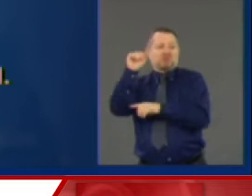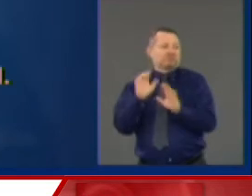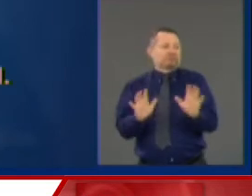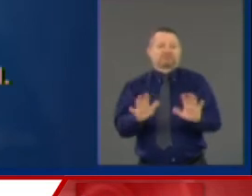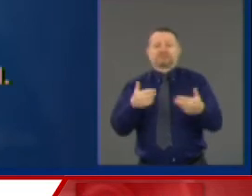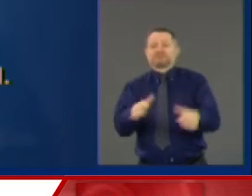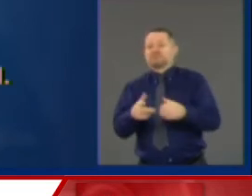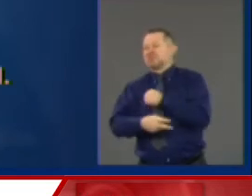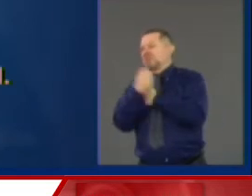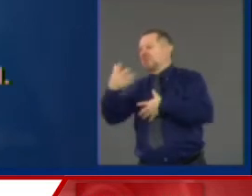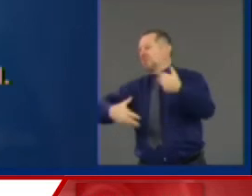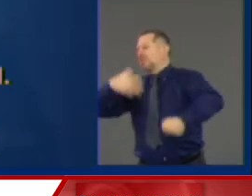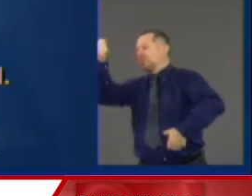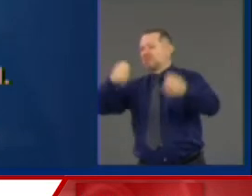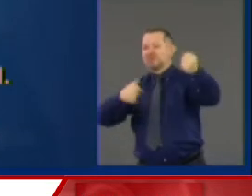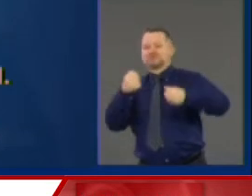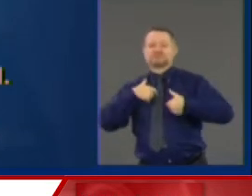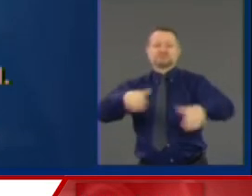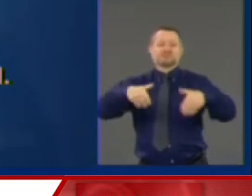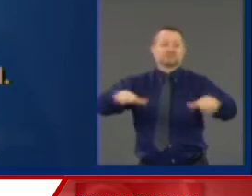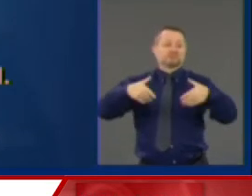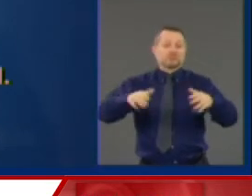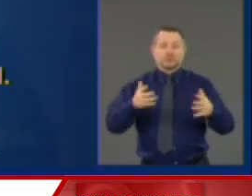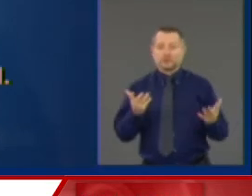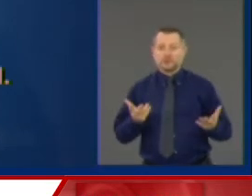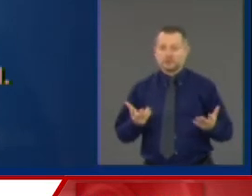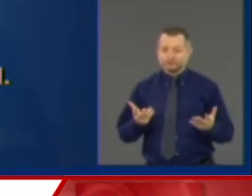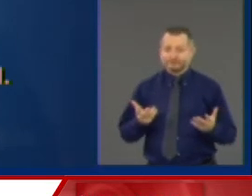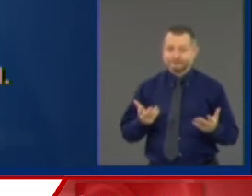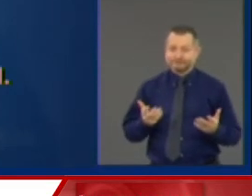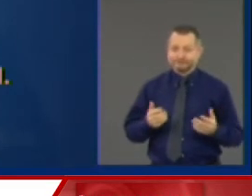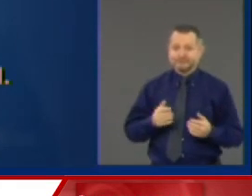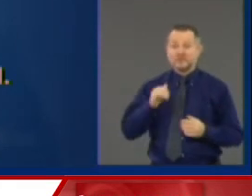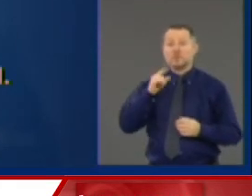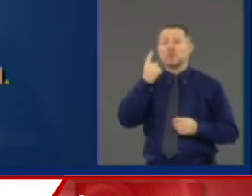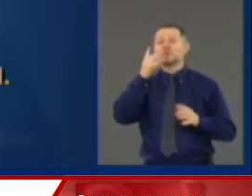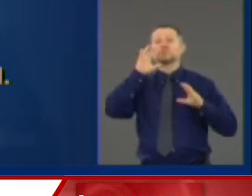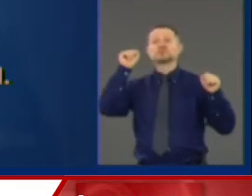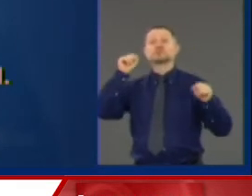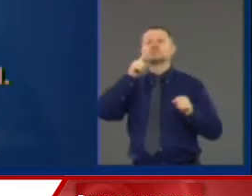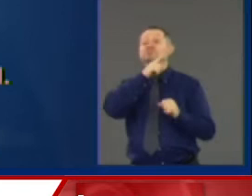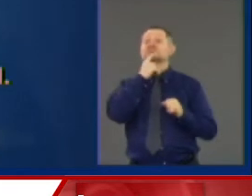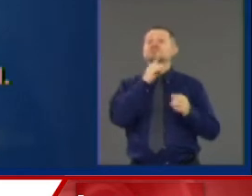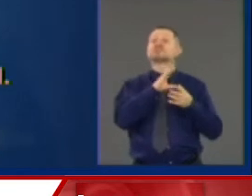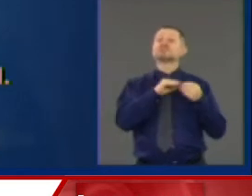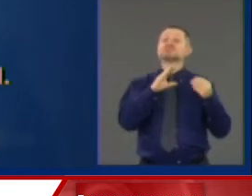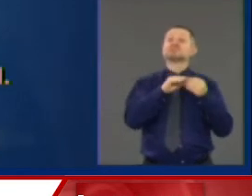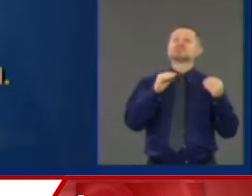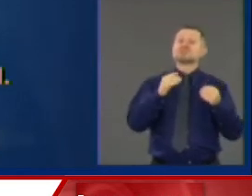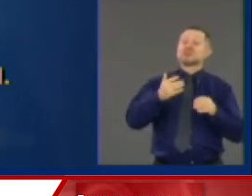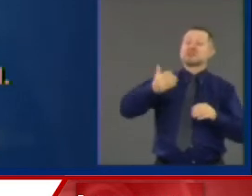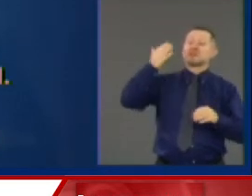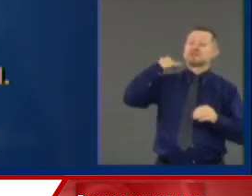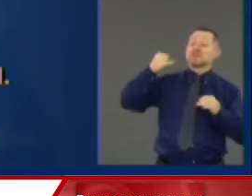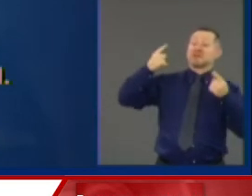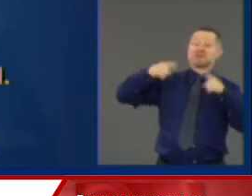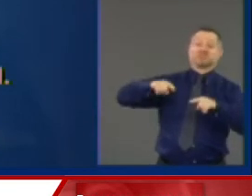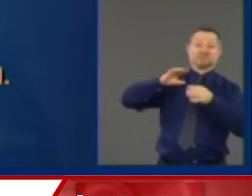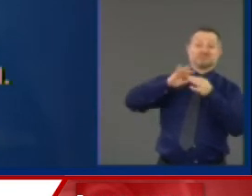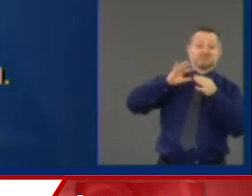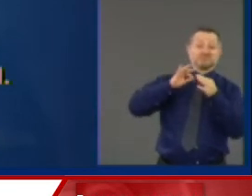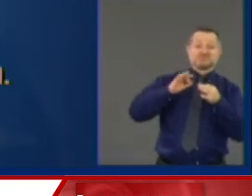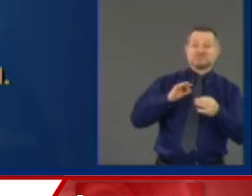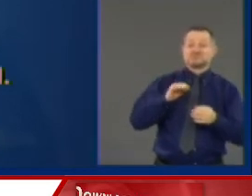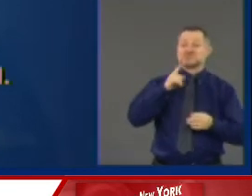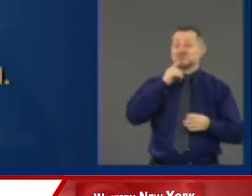They're going to say the first thing the president said when this happened. They're going to